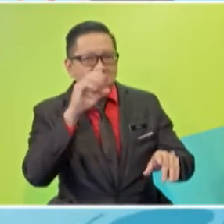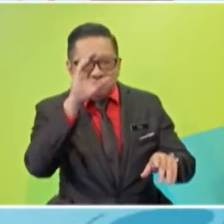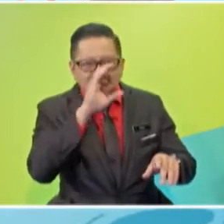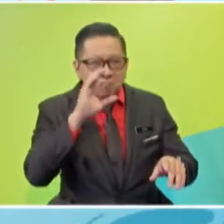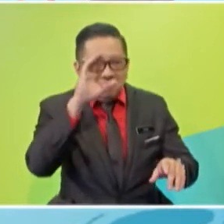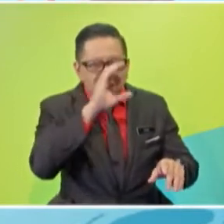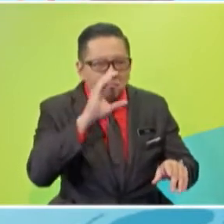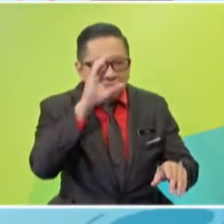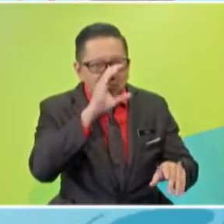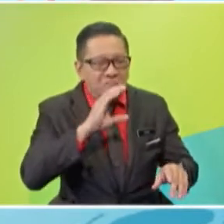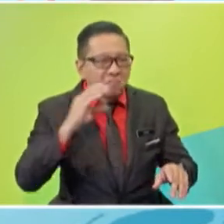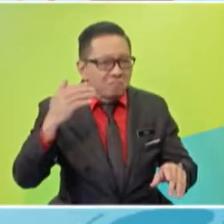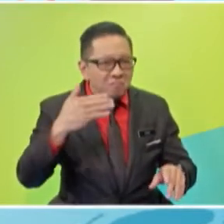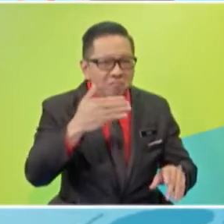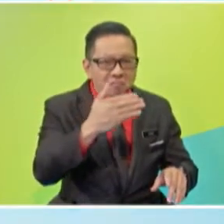for fish to eat.